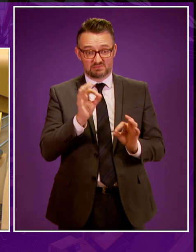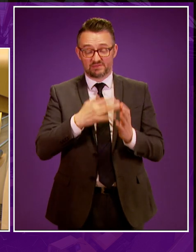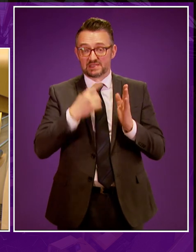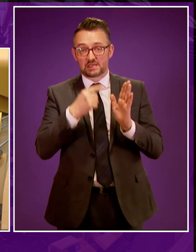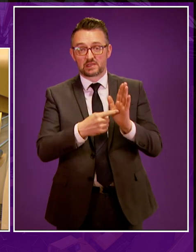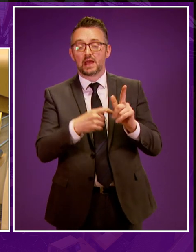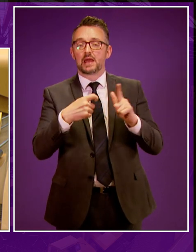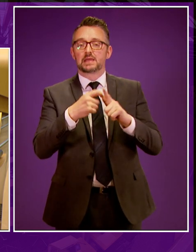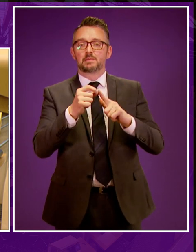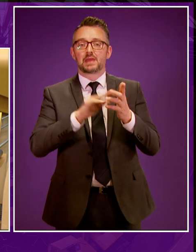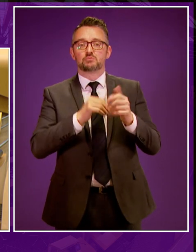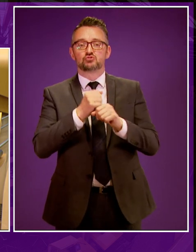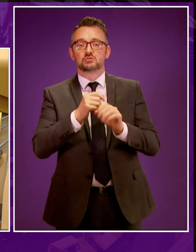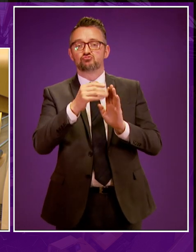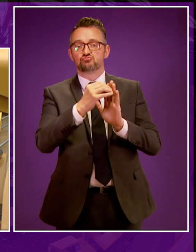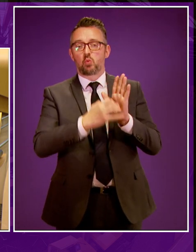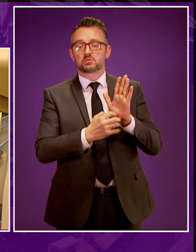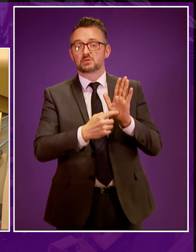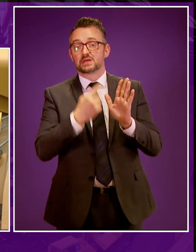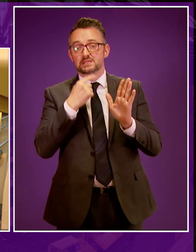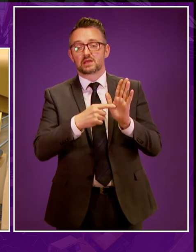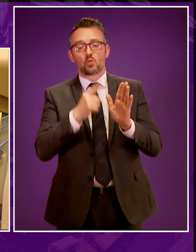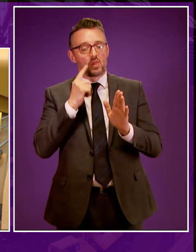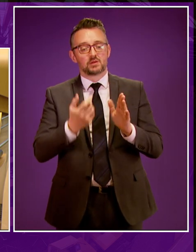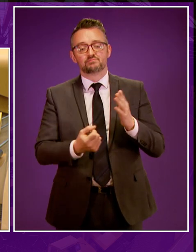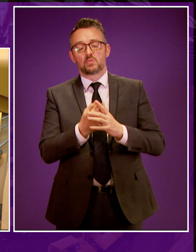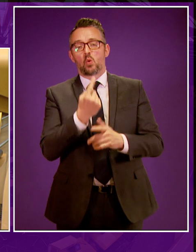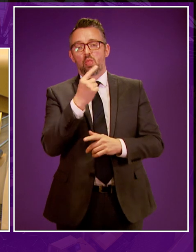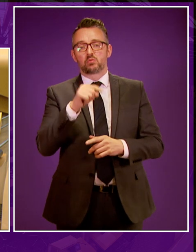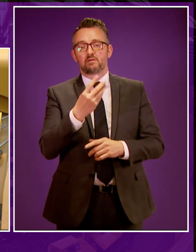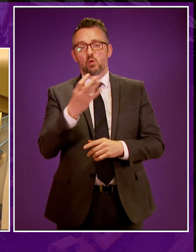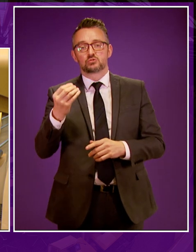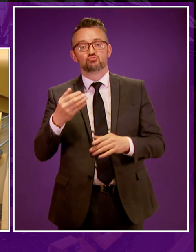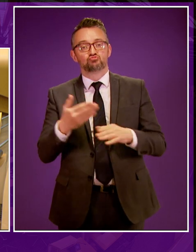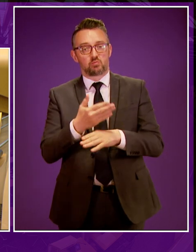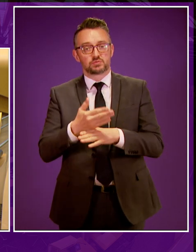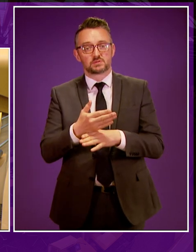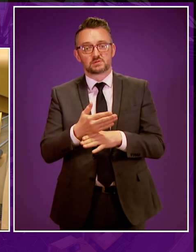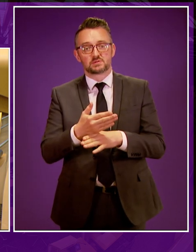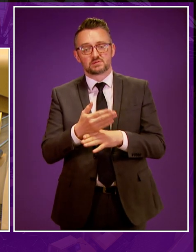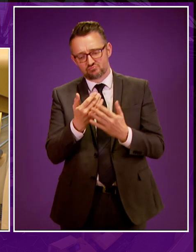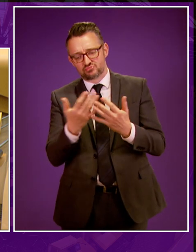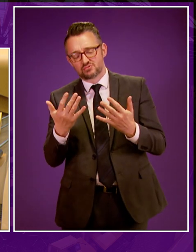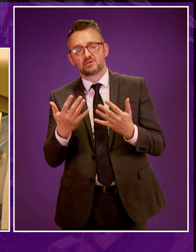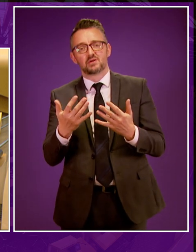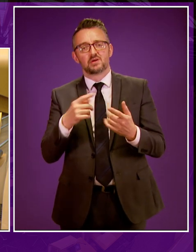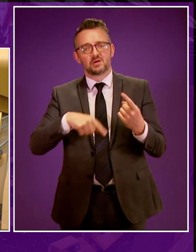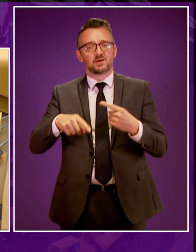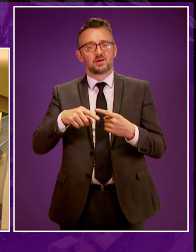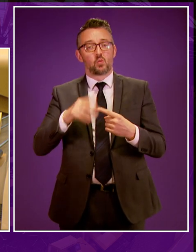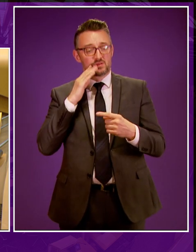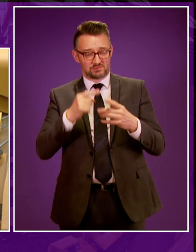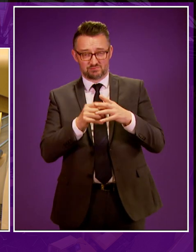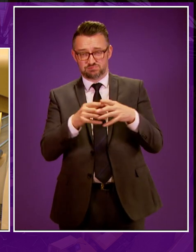KPMG report concluded that fracking would bring 1,400 indirect and induced jobs to Scotland at its peak